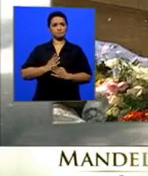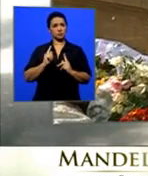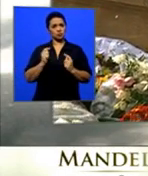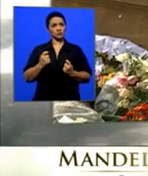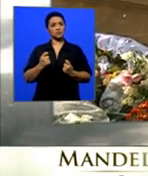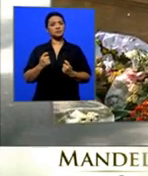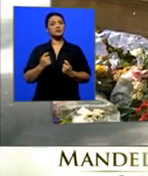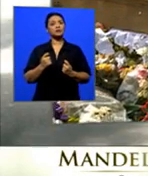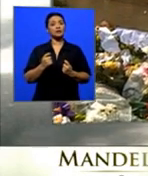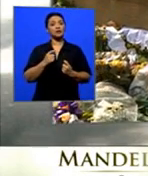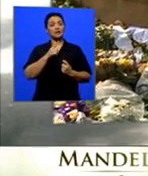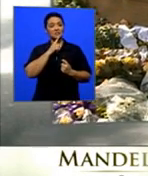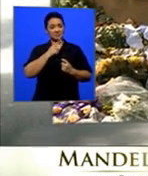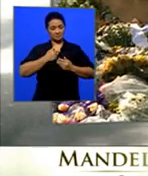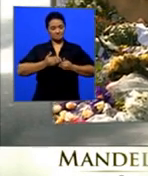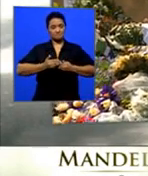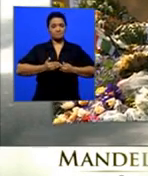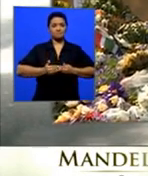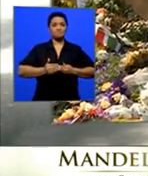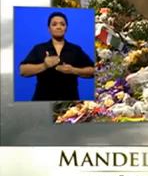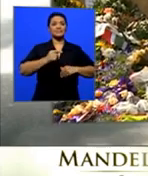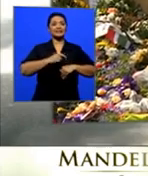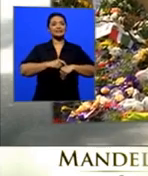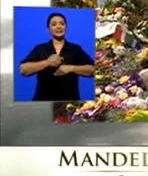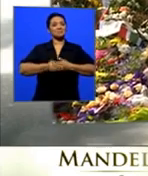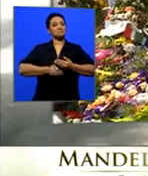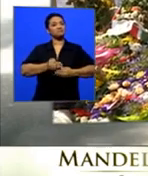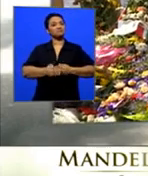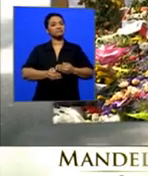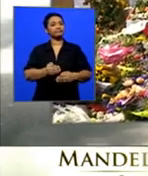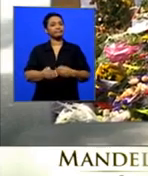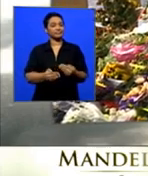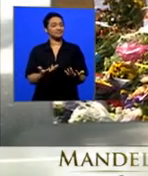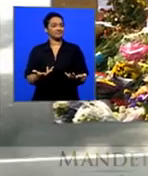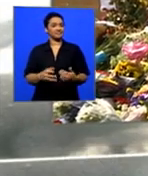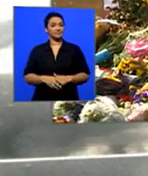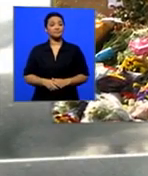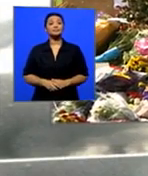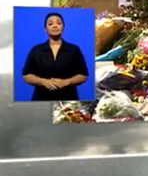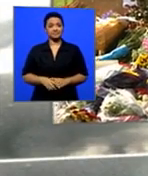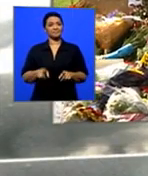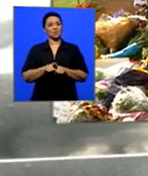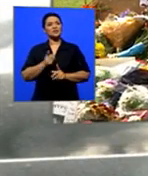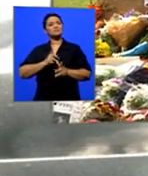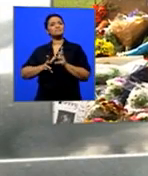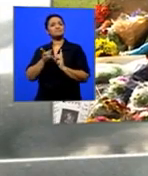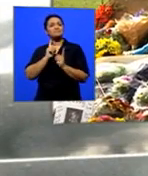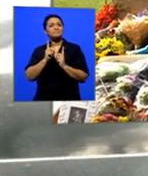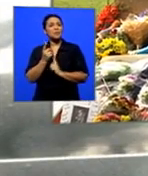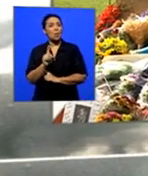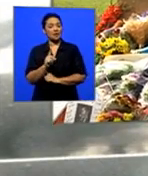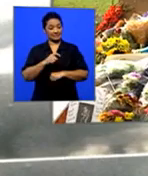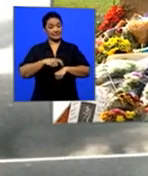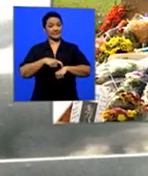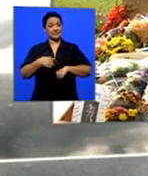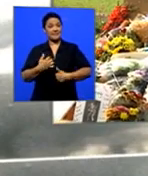when it could actually just allow it to move with the tides, you know, that were there. And we were also talking about how he was taken